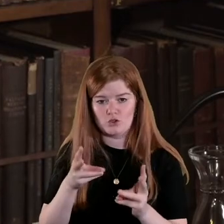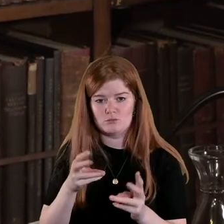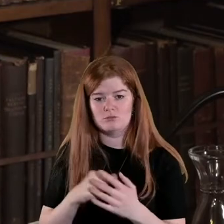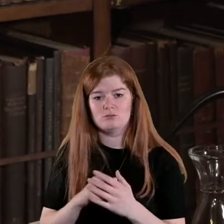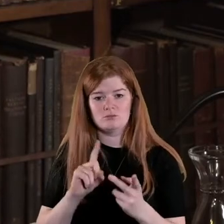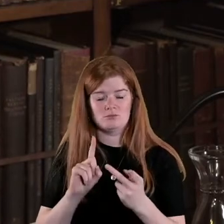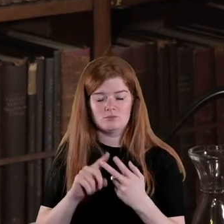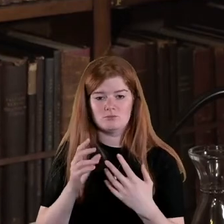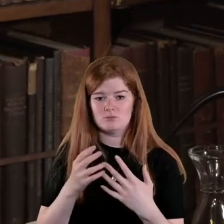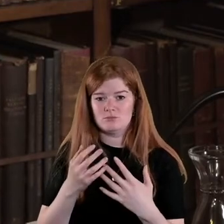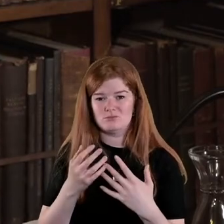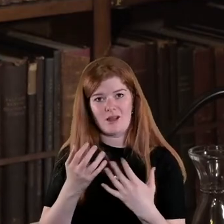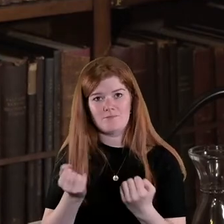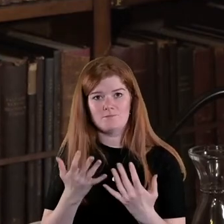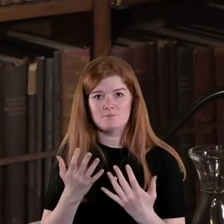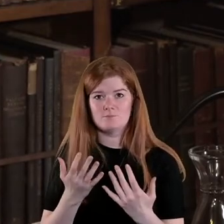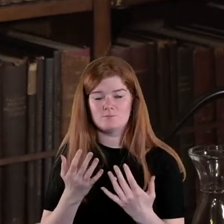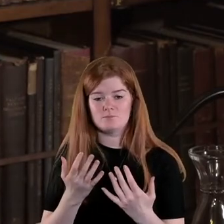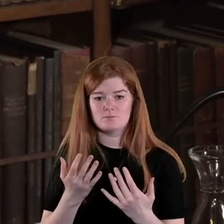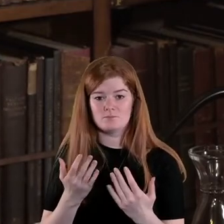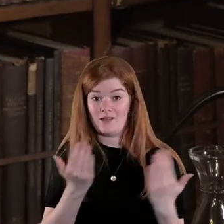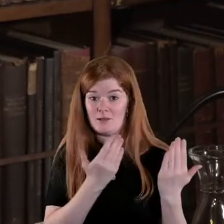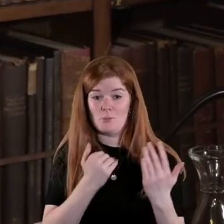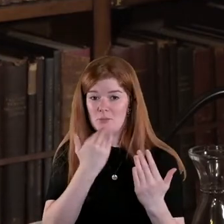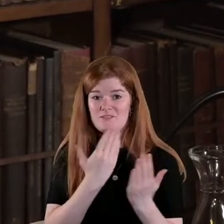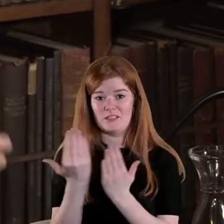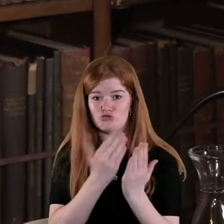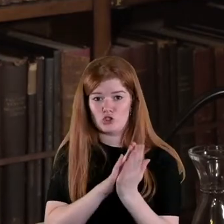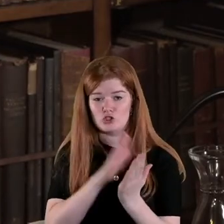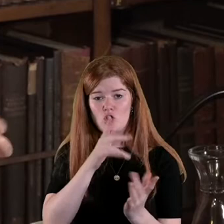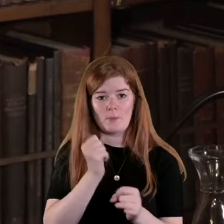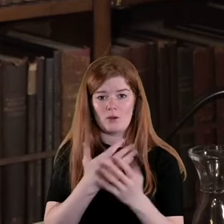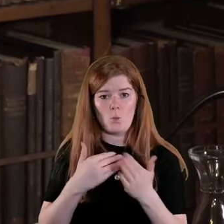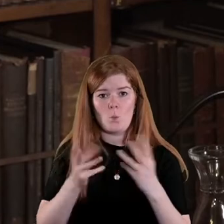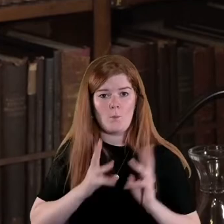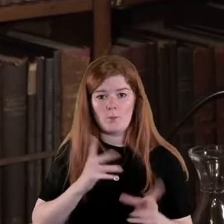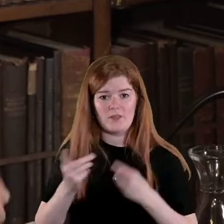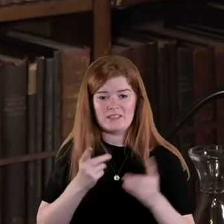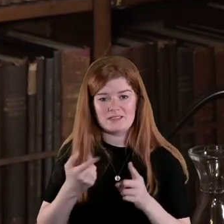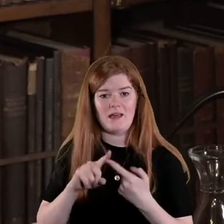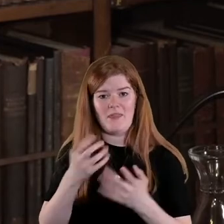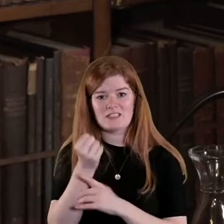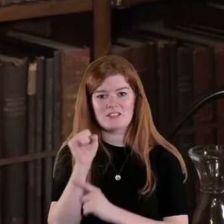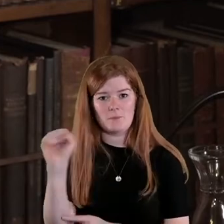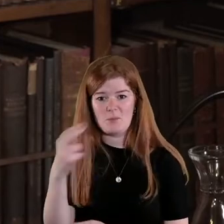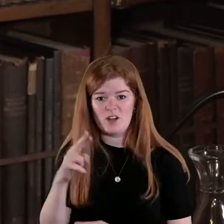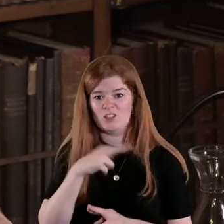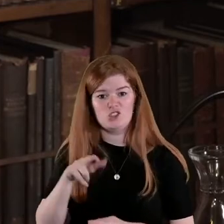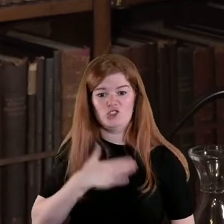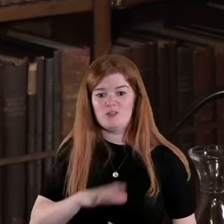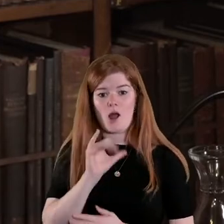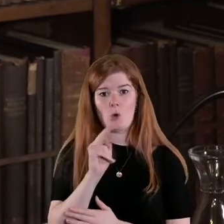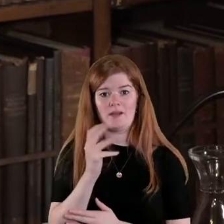there is a I suppose a literature now on what women did, the activism but not just Cumannamon